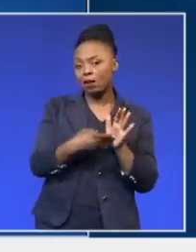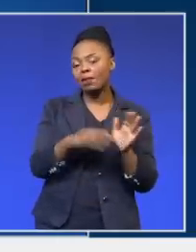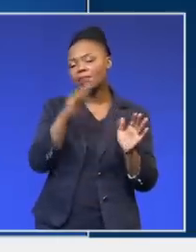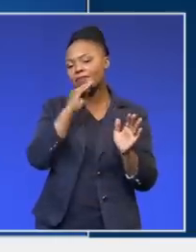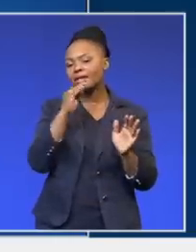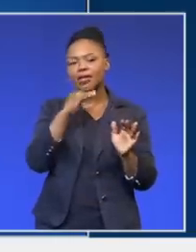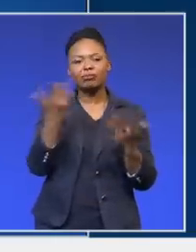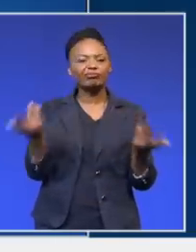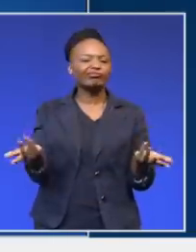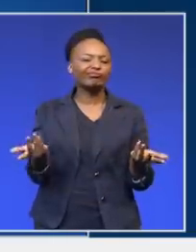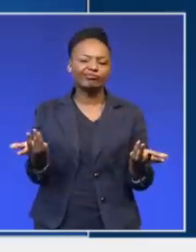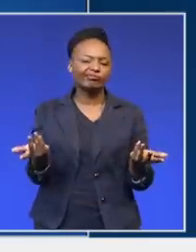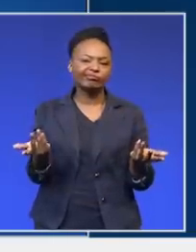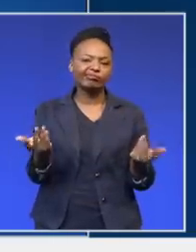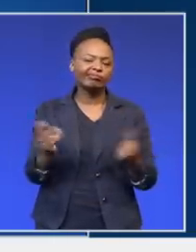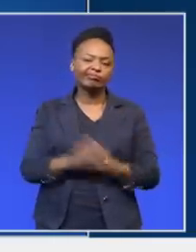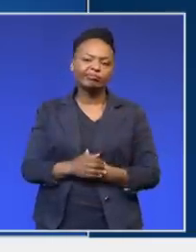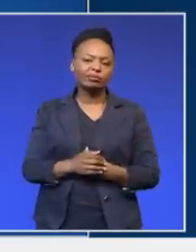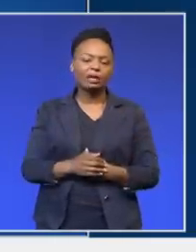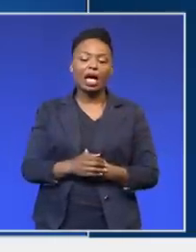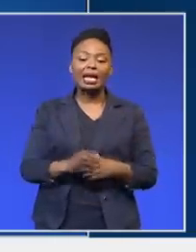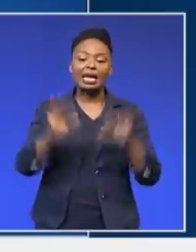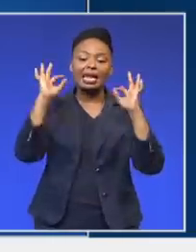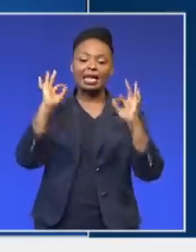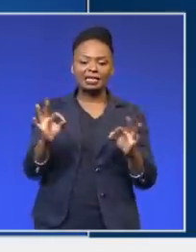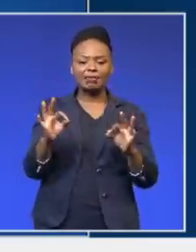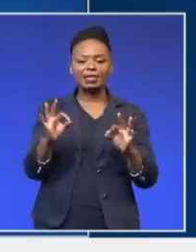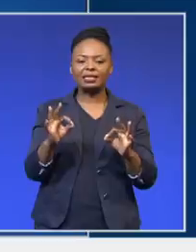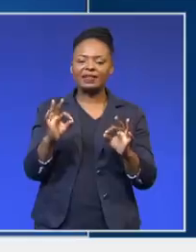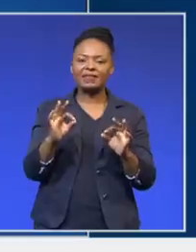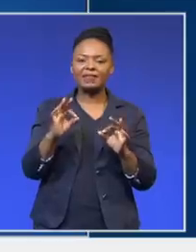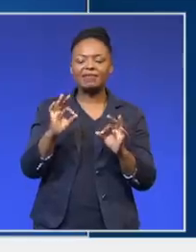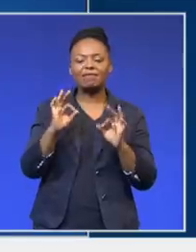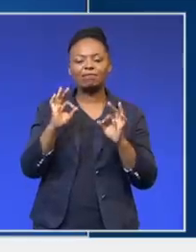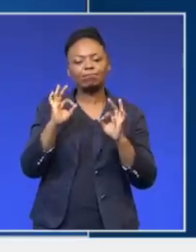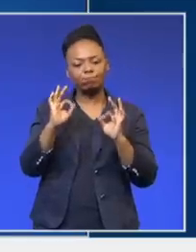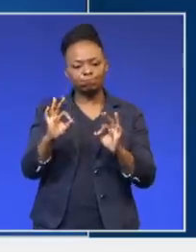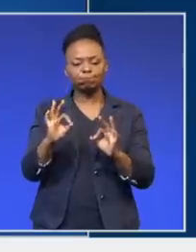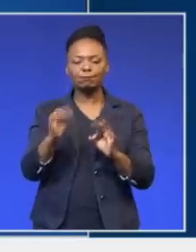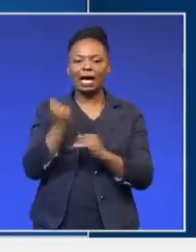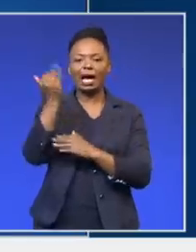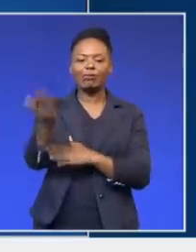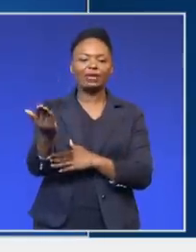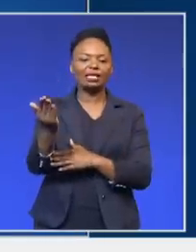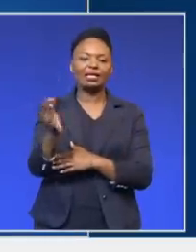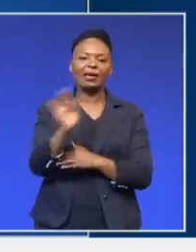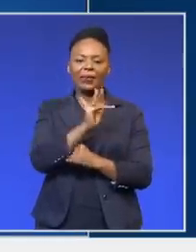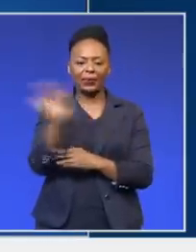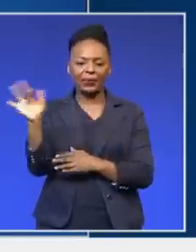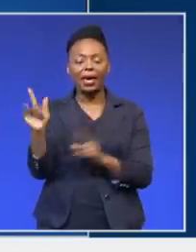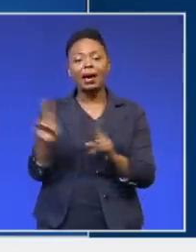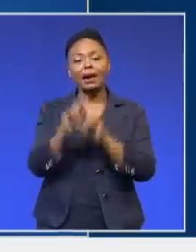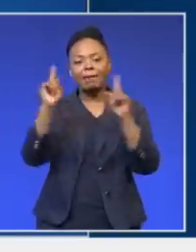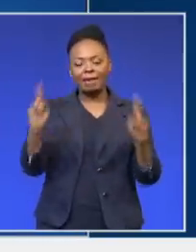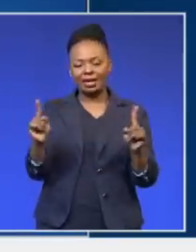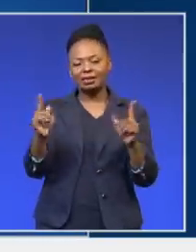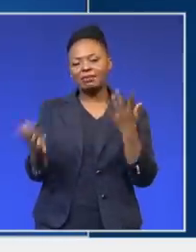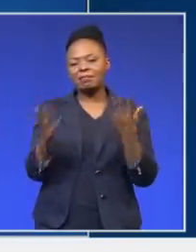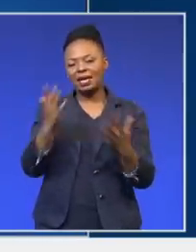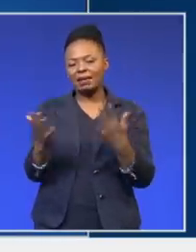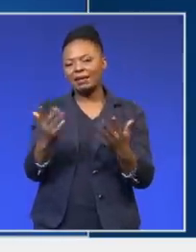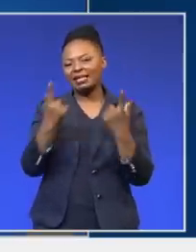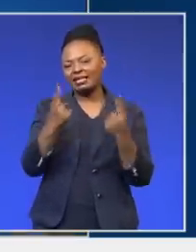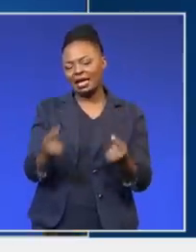was no legitimate and valid application, but that means that it was done covertly. We